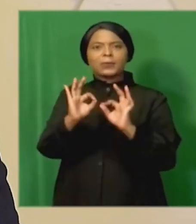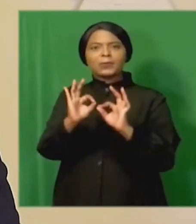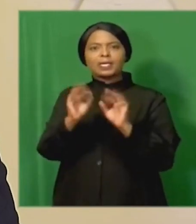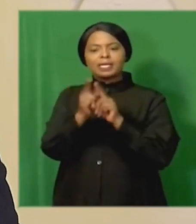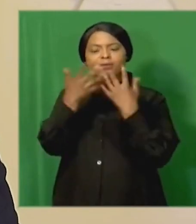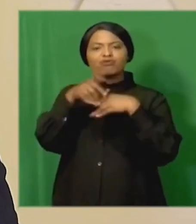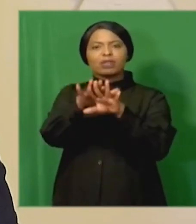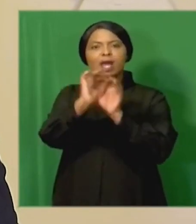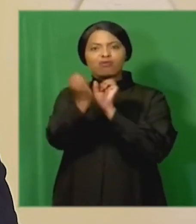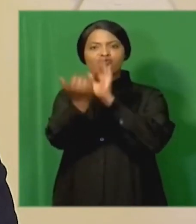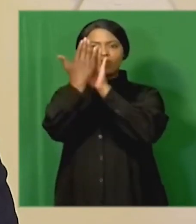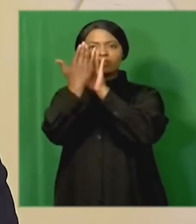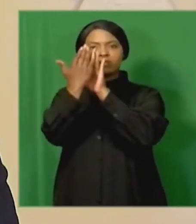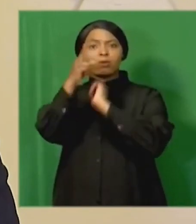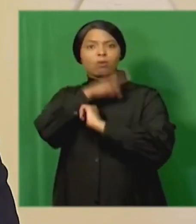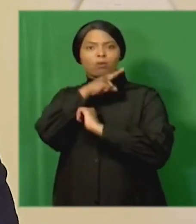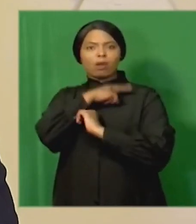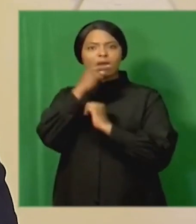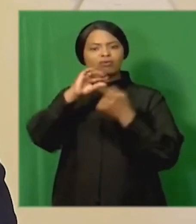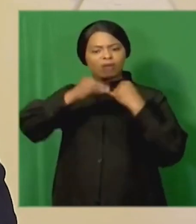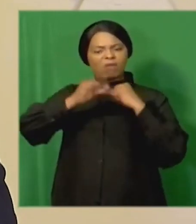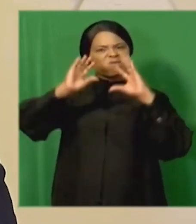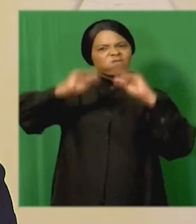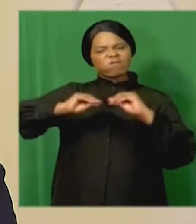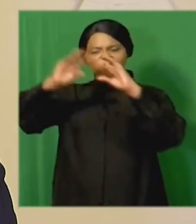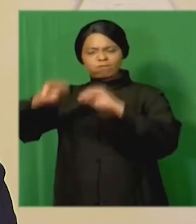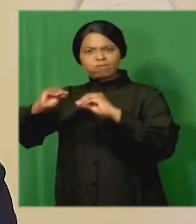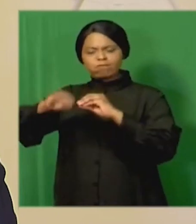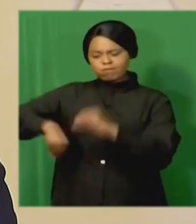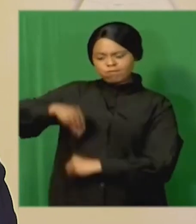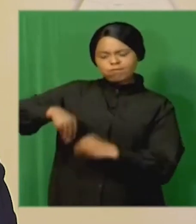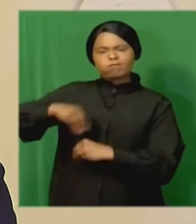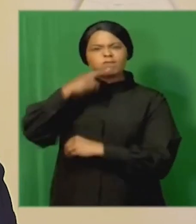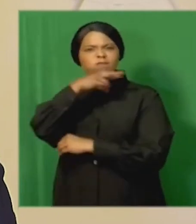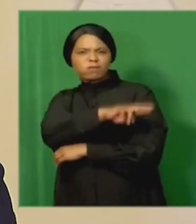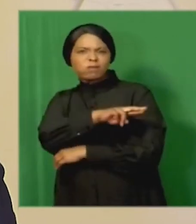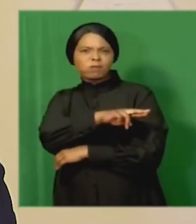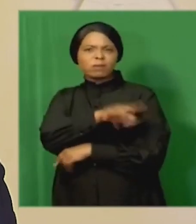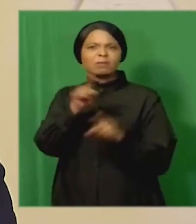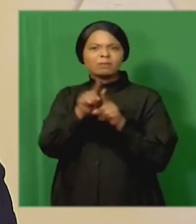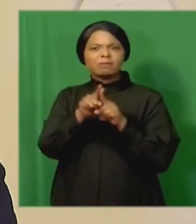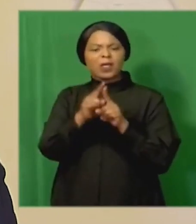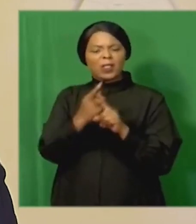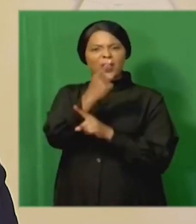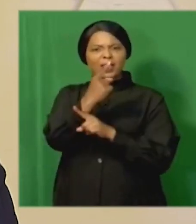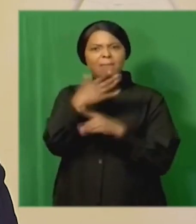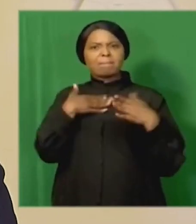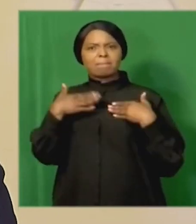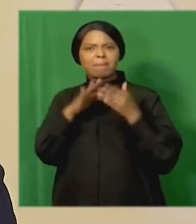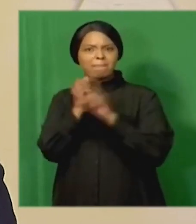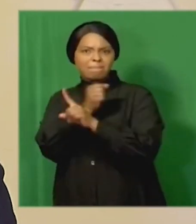integrated approach to combating corruption fraud and maladministration it is therefore